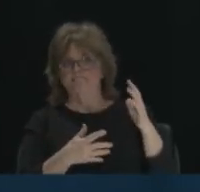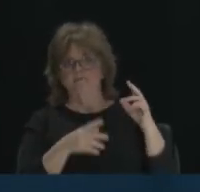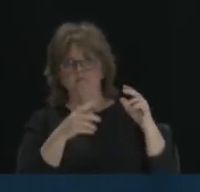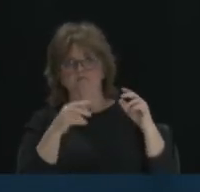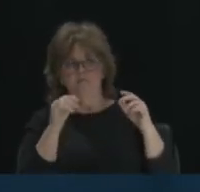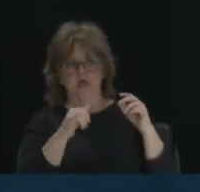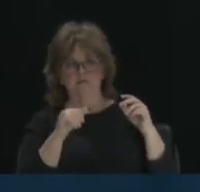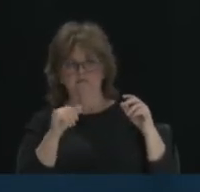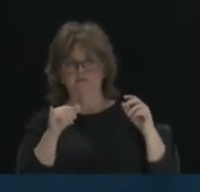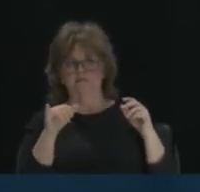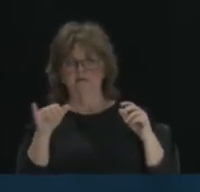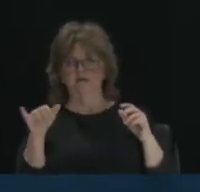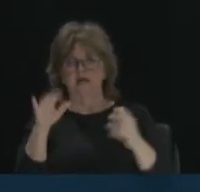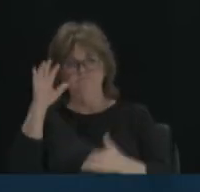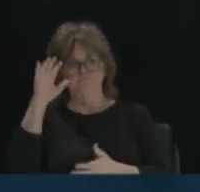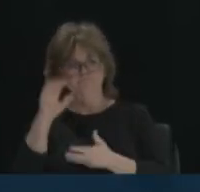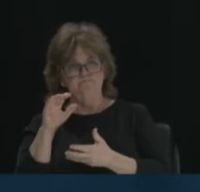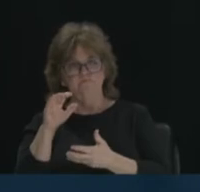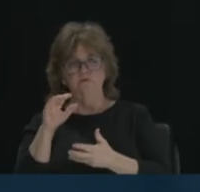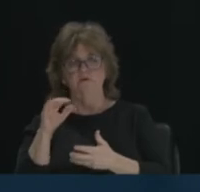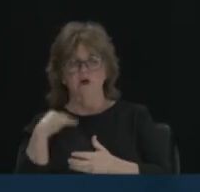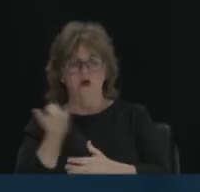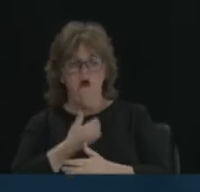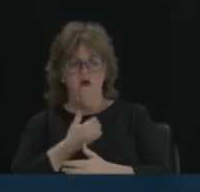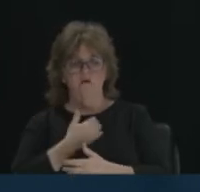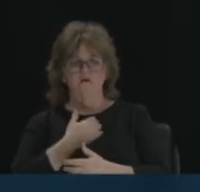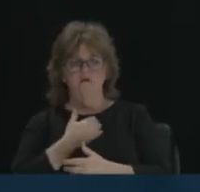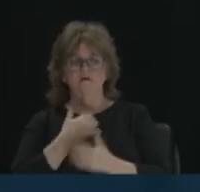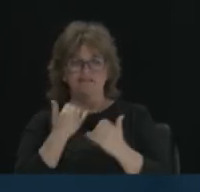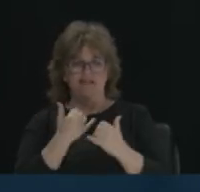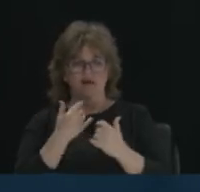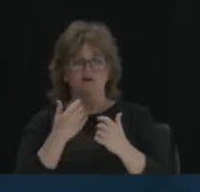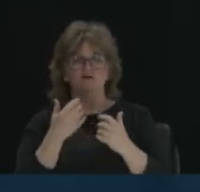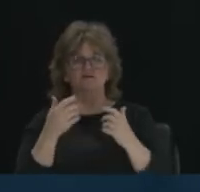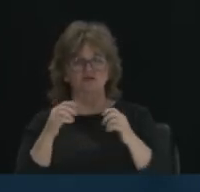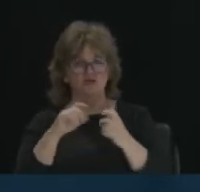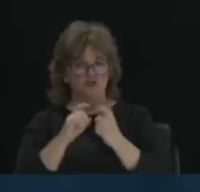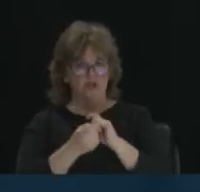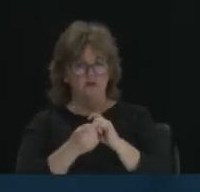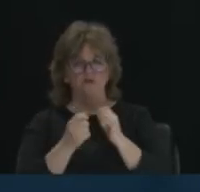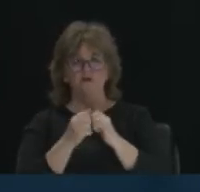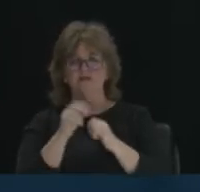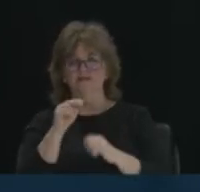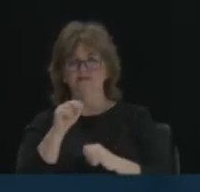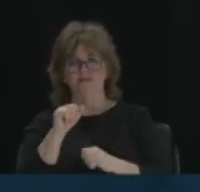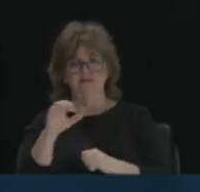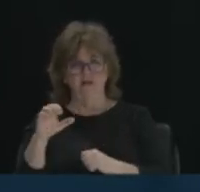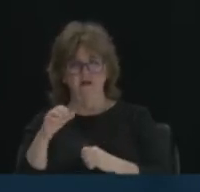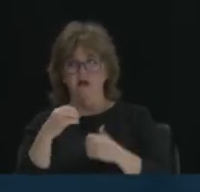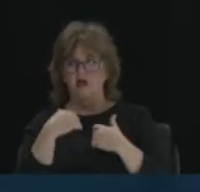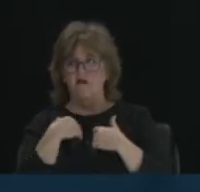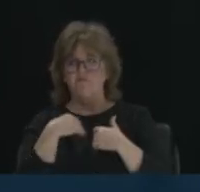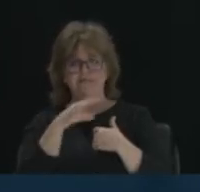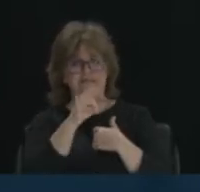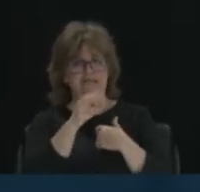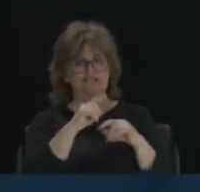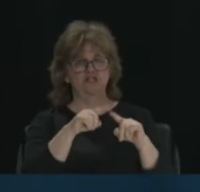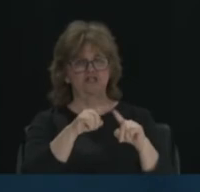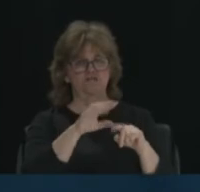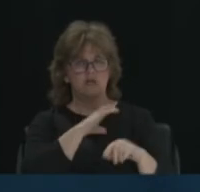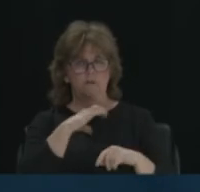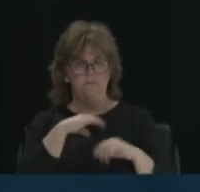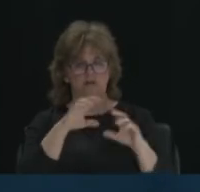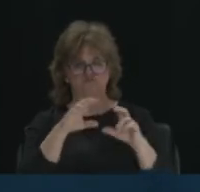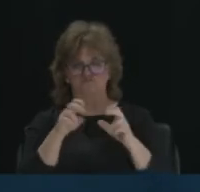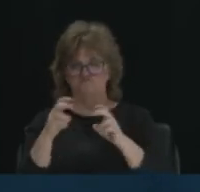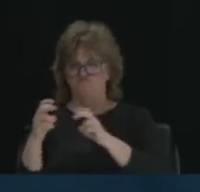our 21st century game changers. With the NAACP, we have about 19 different standing committees. Six